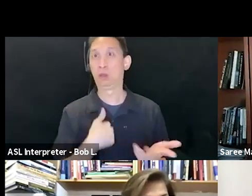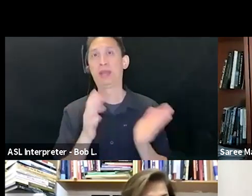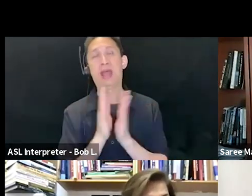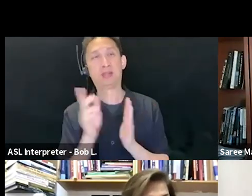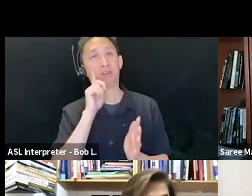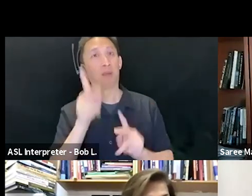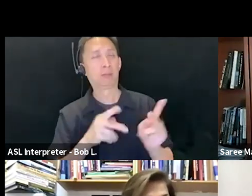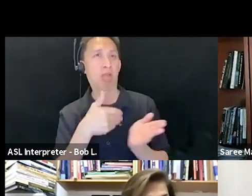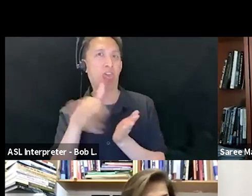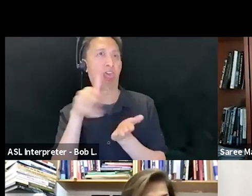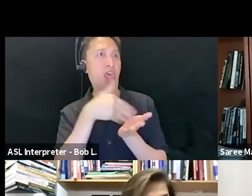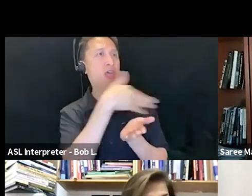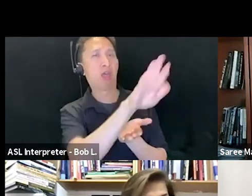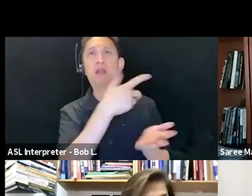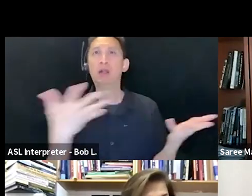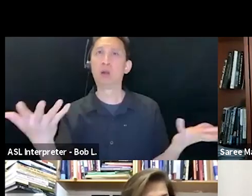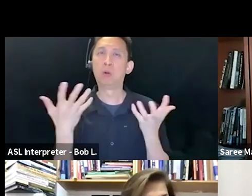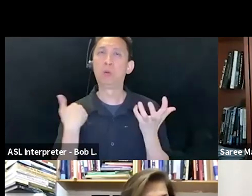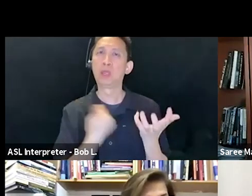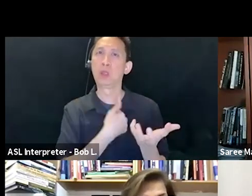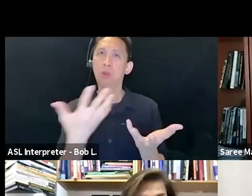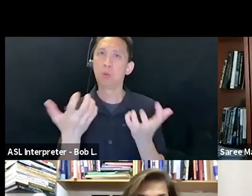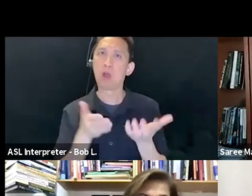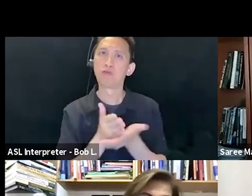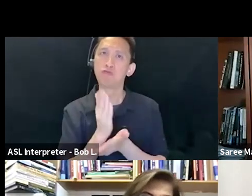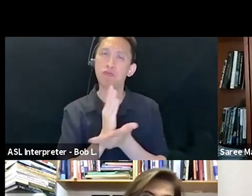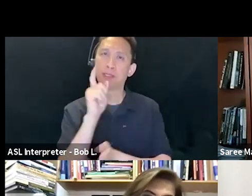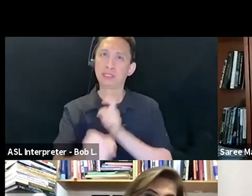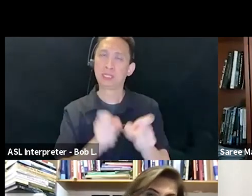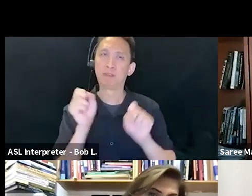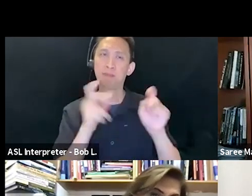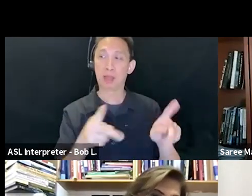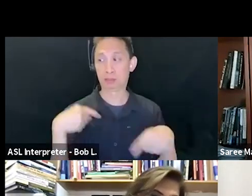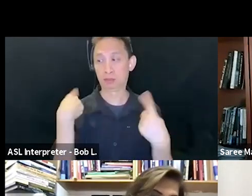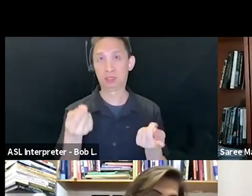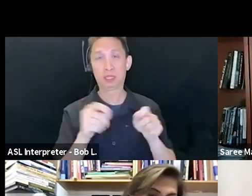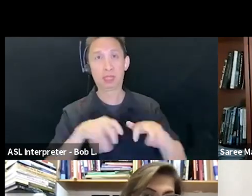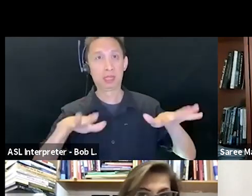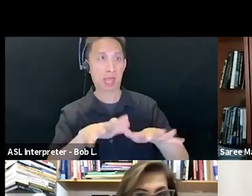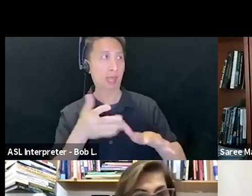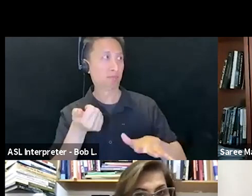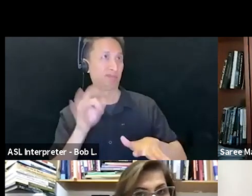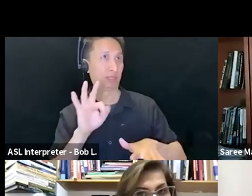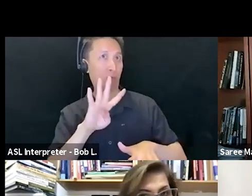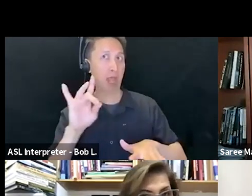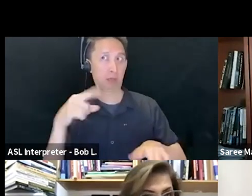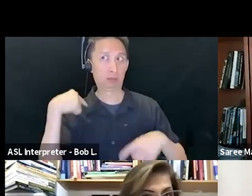dispossessed of land and home in 1948 and in the decades that have followed.